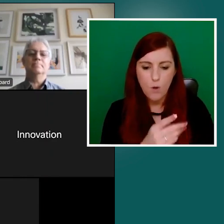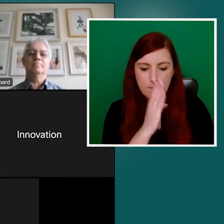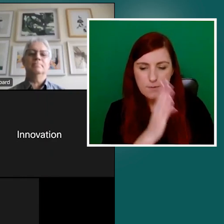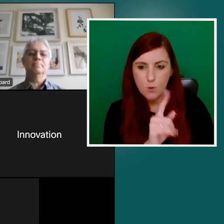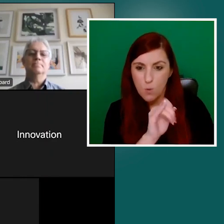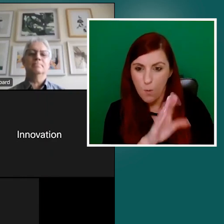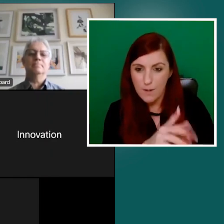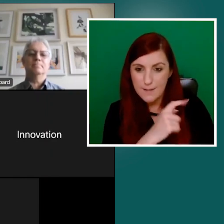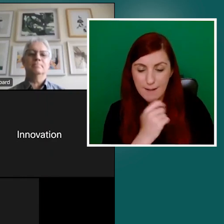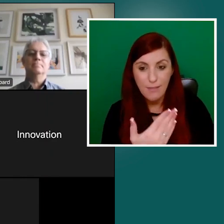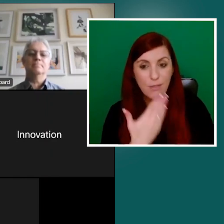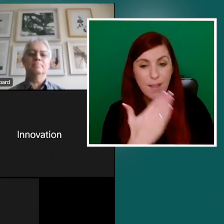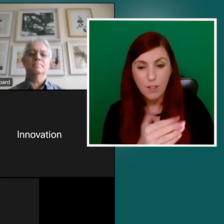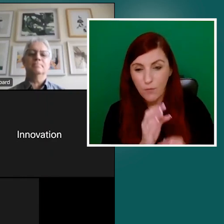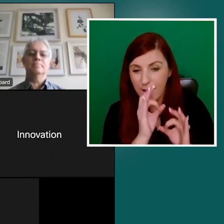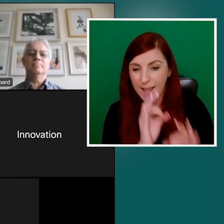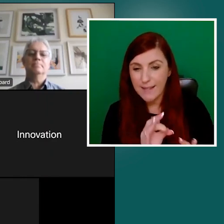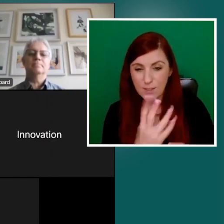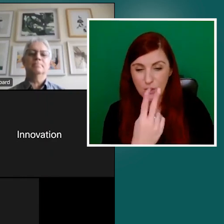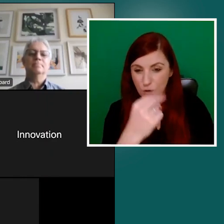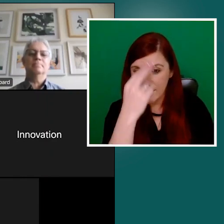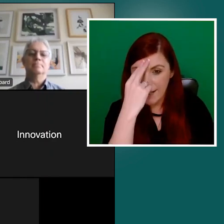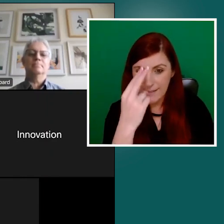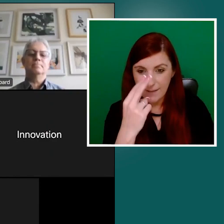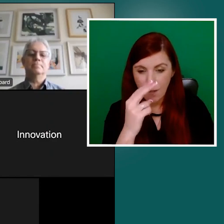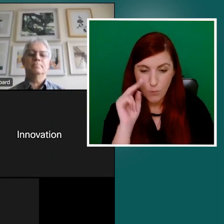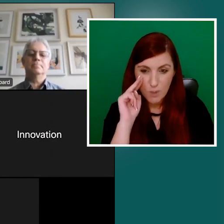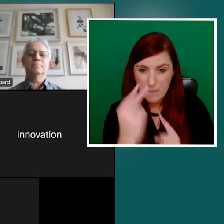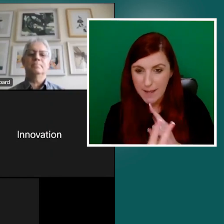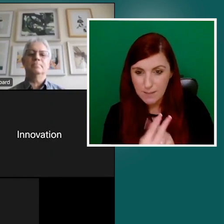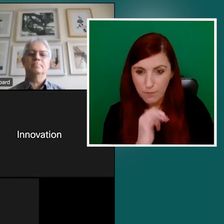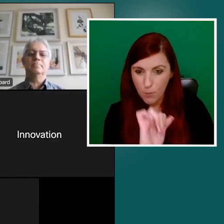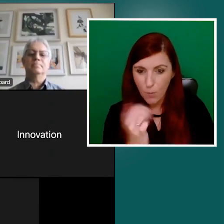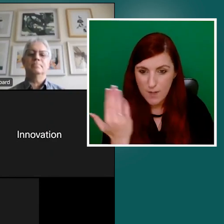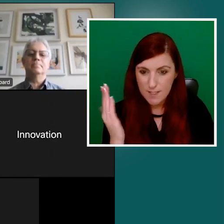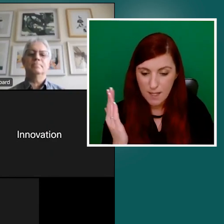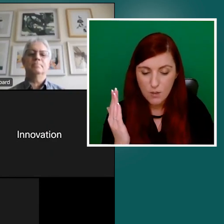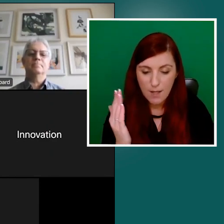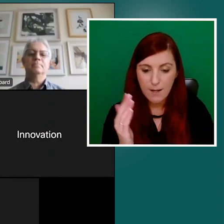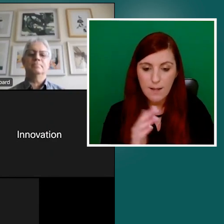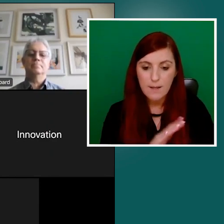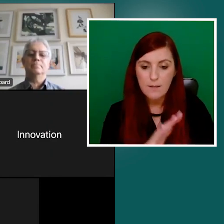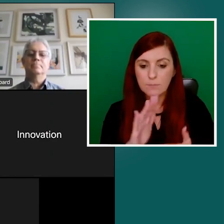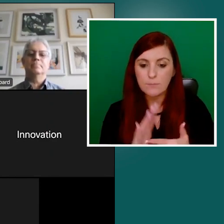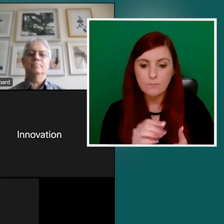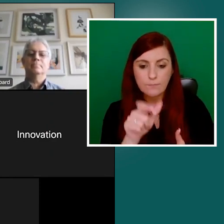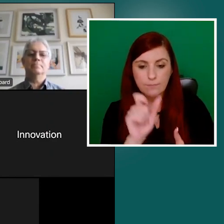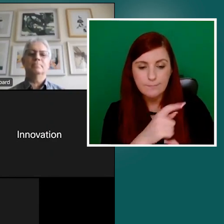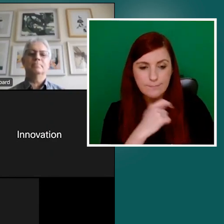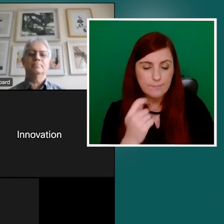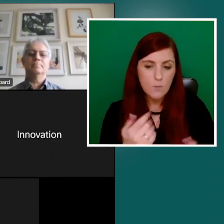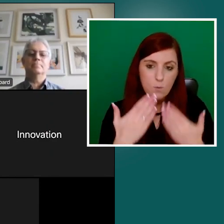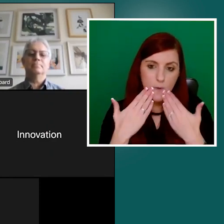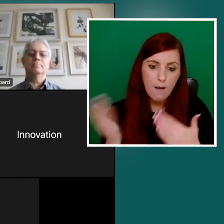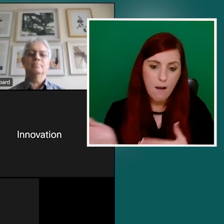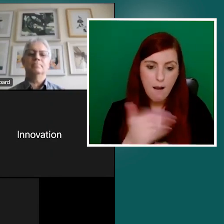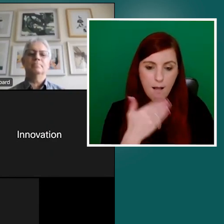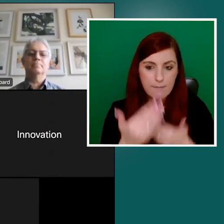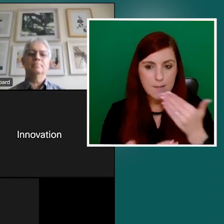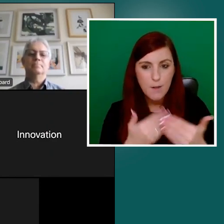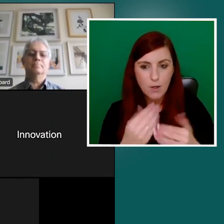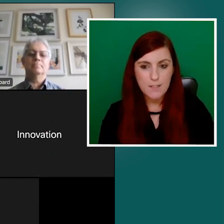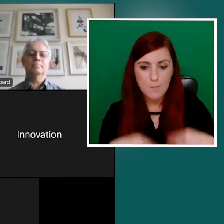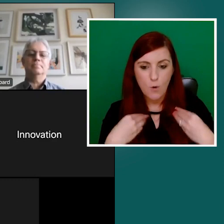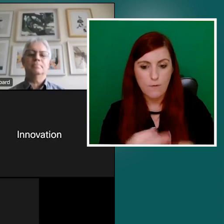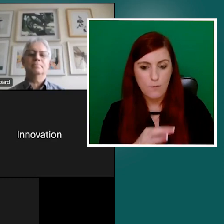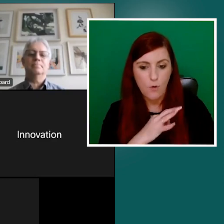Thank Um, Eleanor Stokes as well, just to thank all of the speakers this morning for a really good session, particularly on the procurement. Uh,